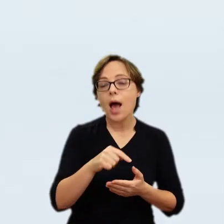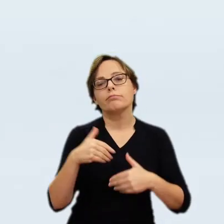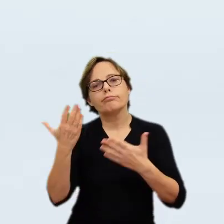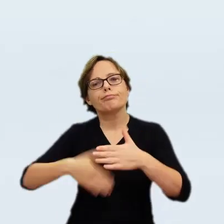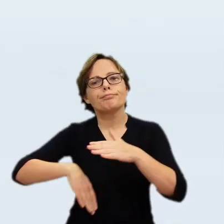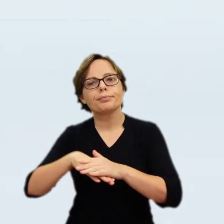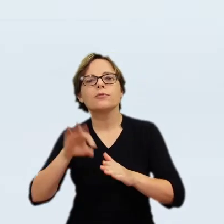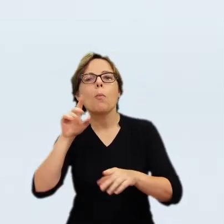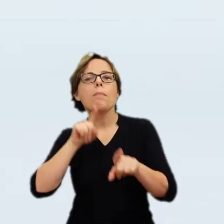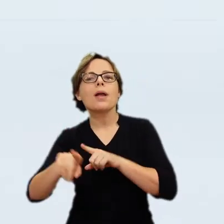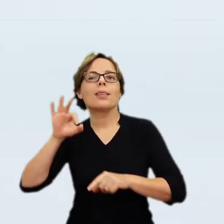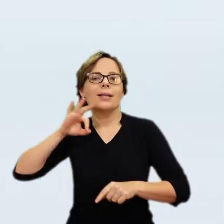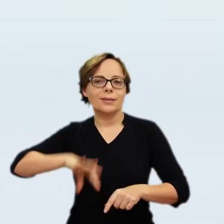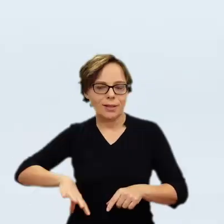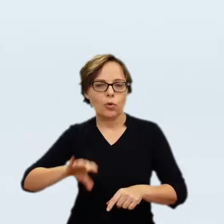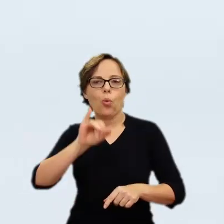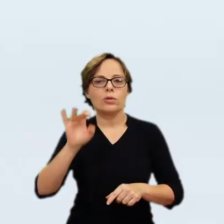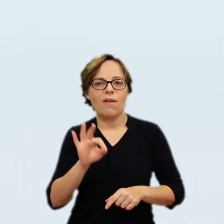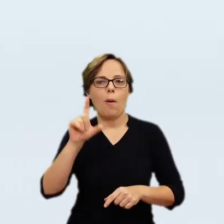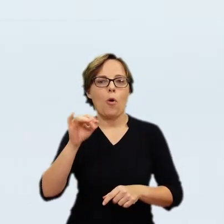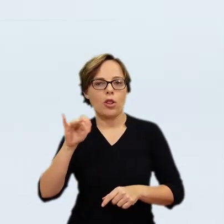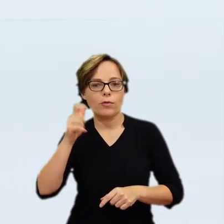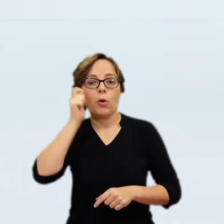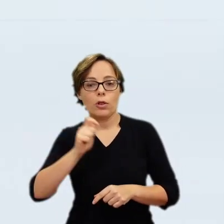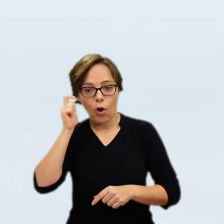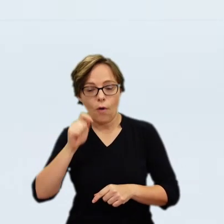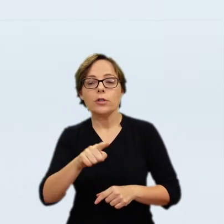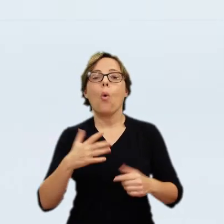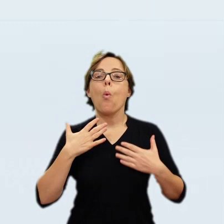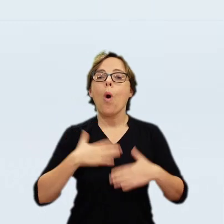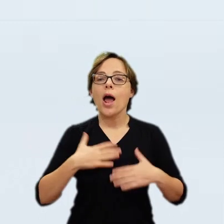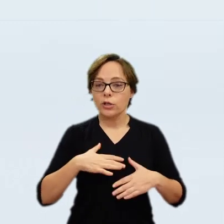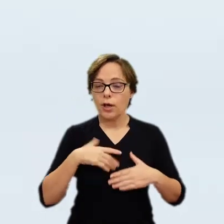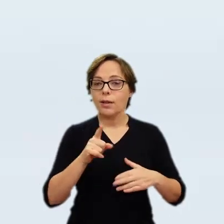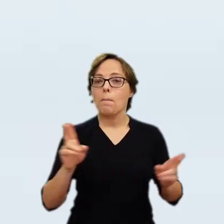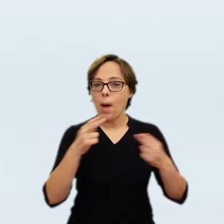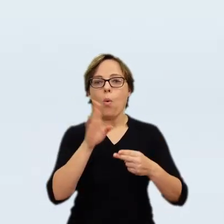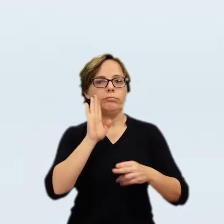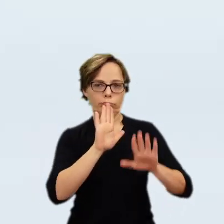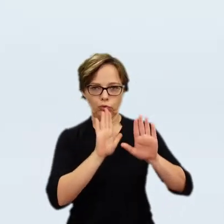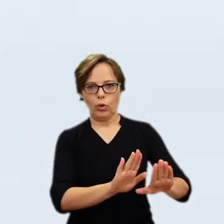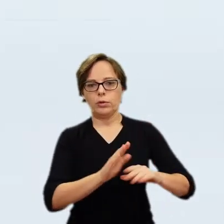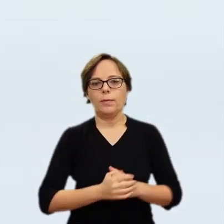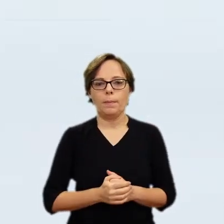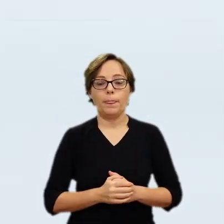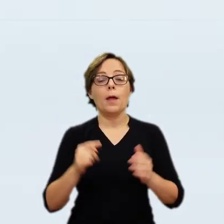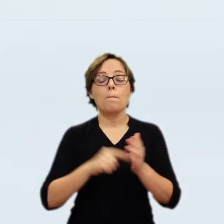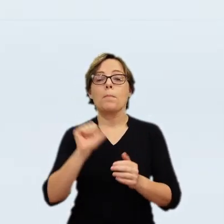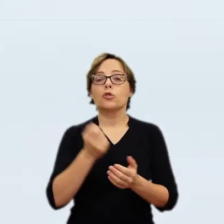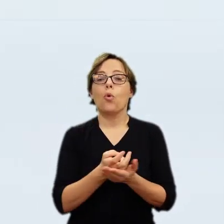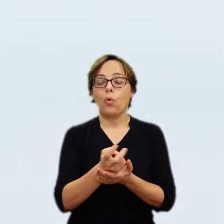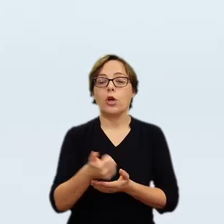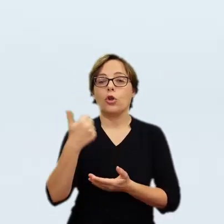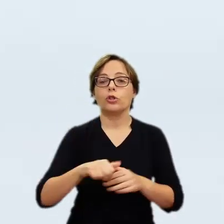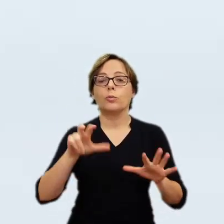Lisowczycy. Valeria Strojnowska's journal is the first evidence of the king's Cossack being renamed a Lisowczyk.